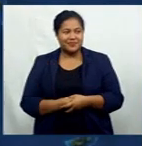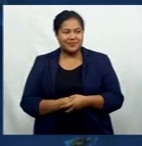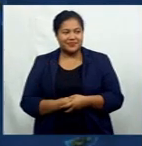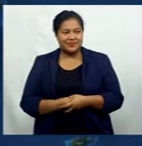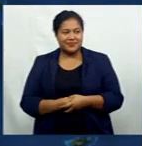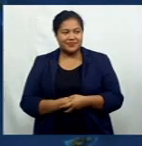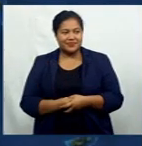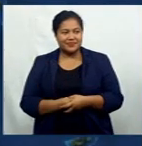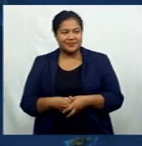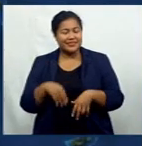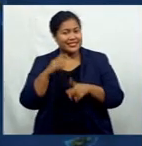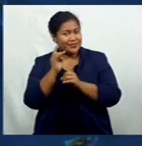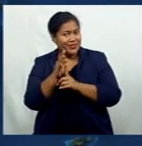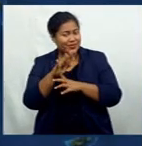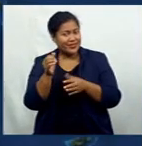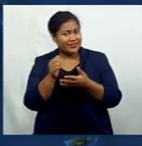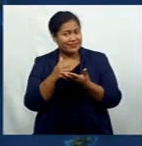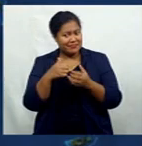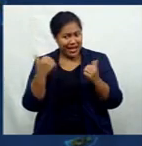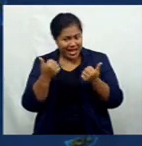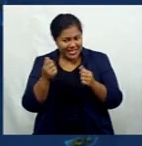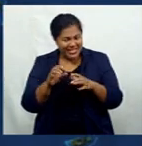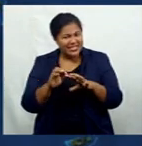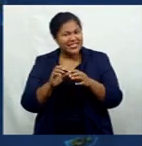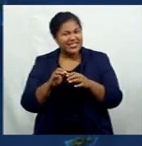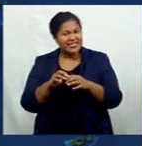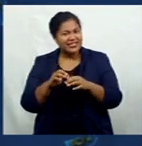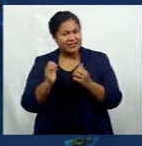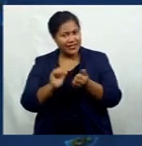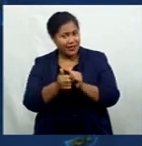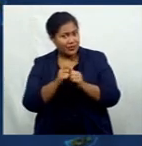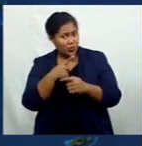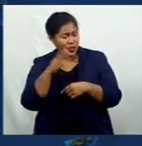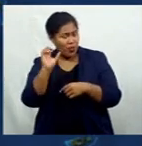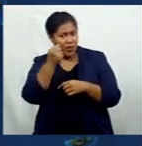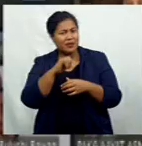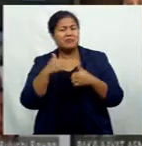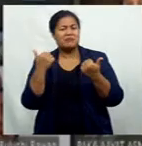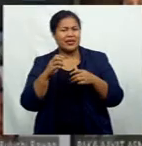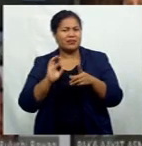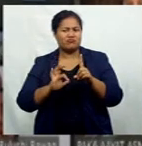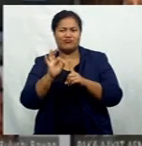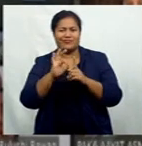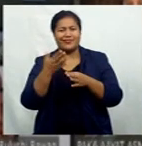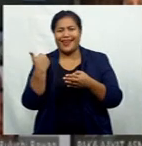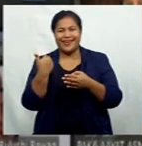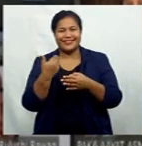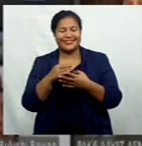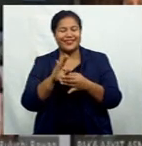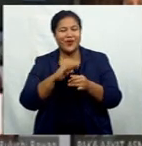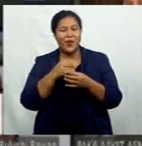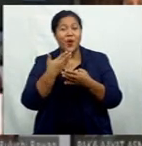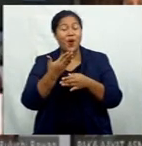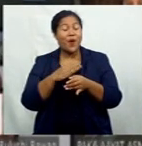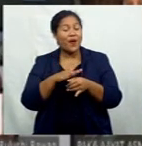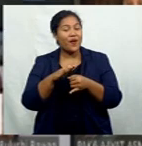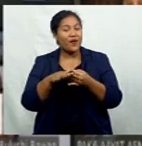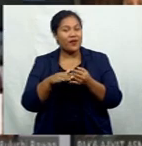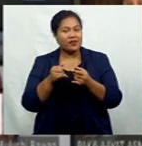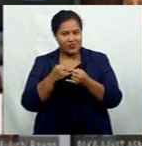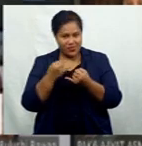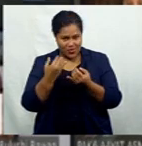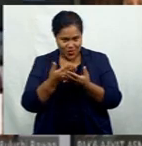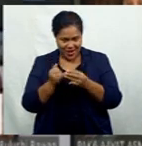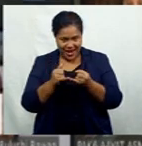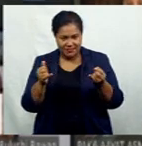the number of games that we won, it was a big improvement from the last online Olympiad. So this is the second time we've